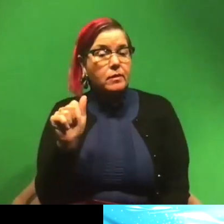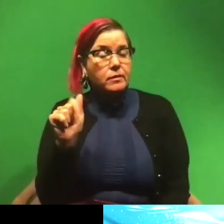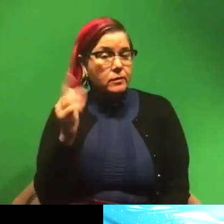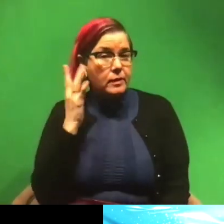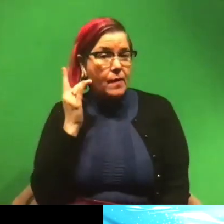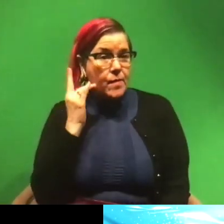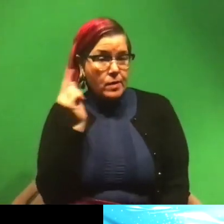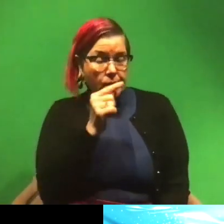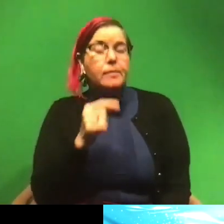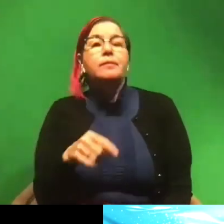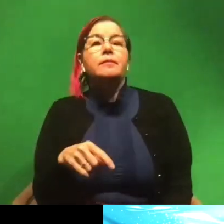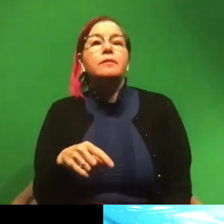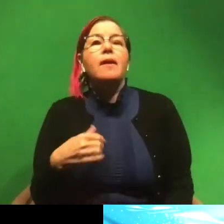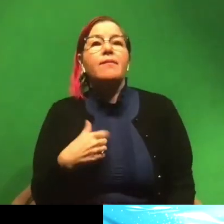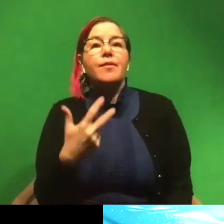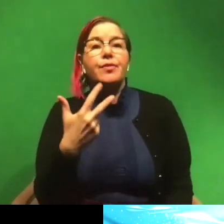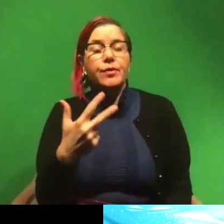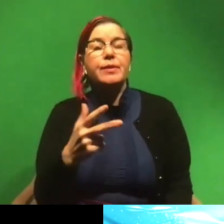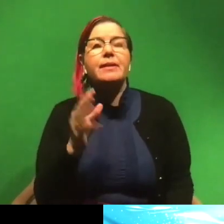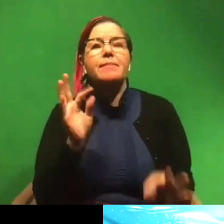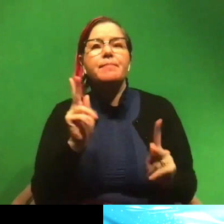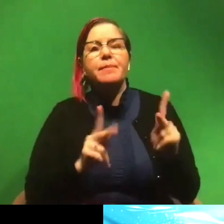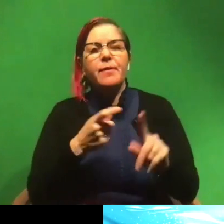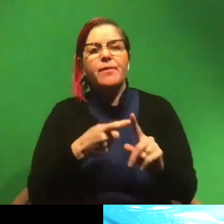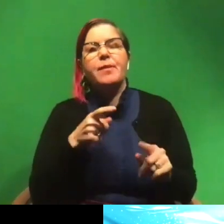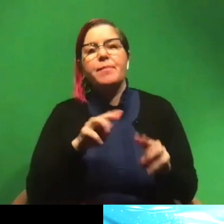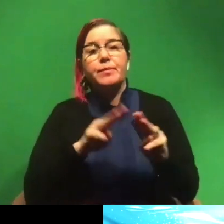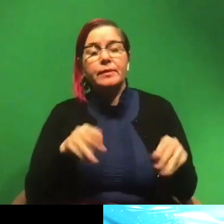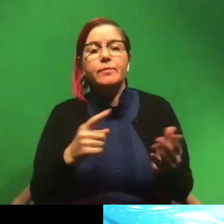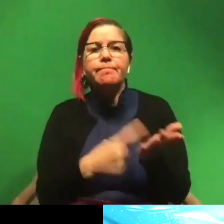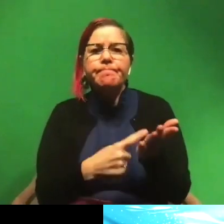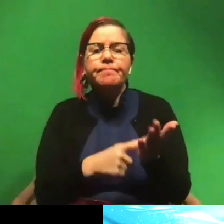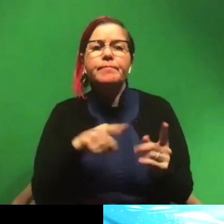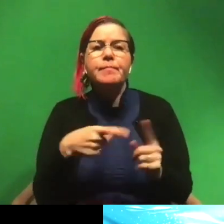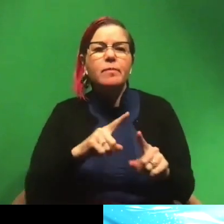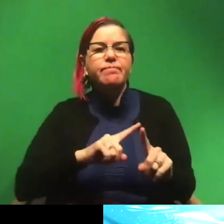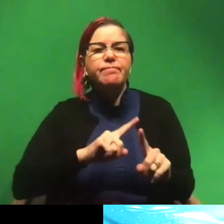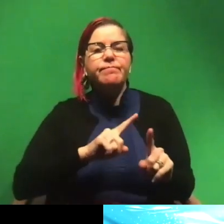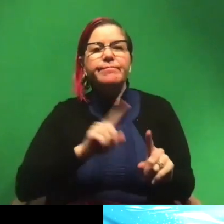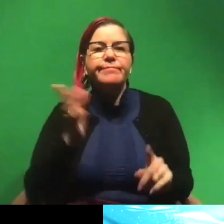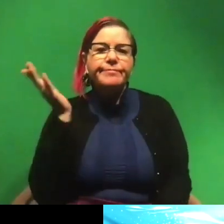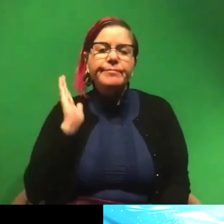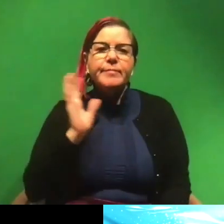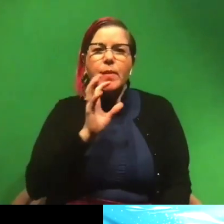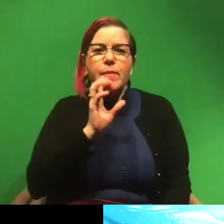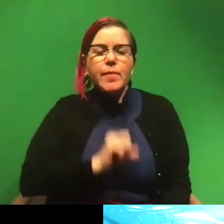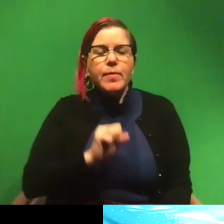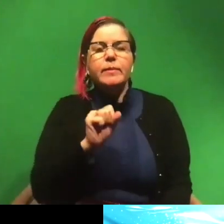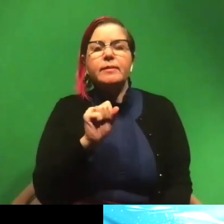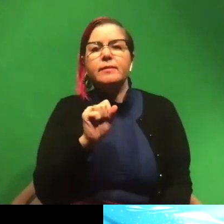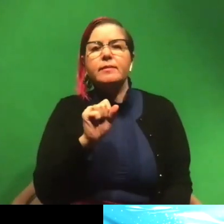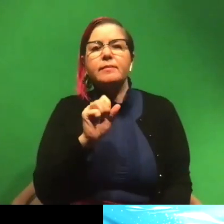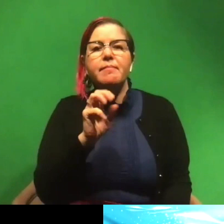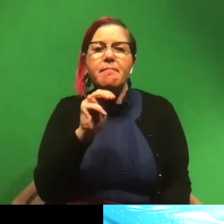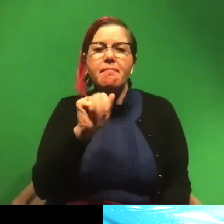Angeles. And so we've got three folks from there talking to us about ancient seafaring maritime